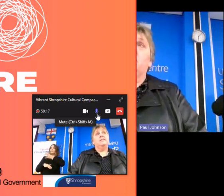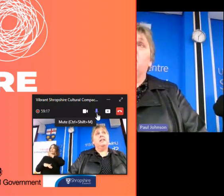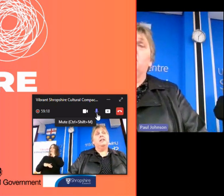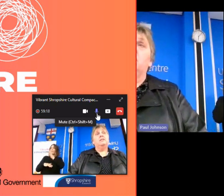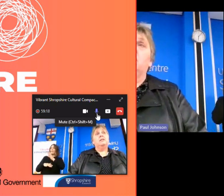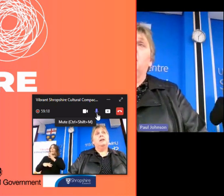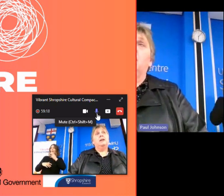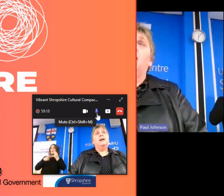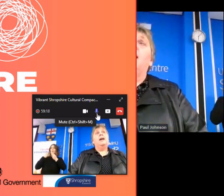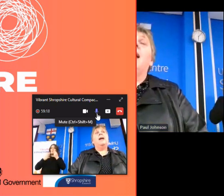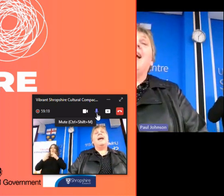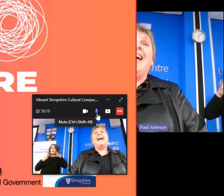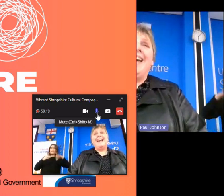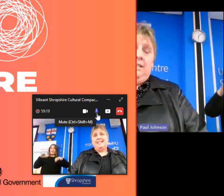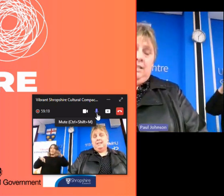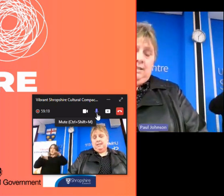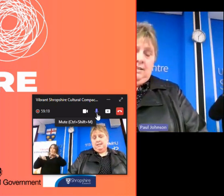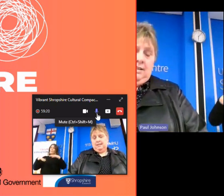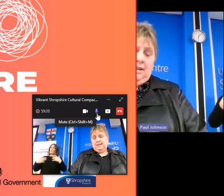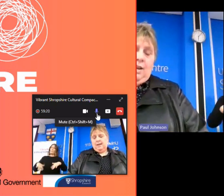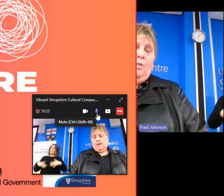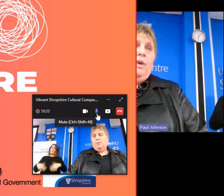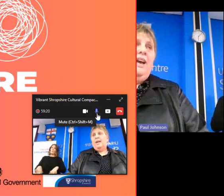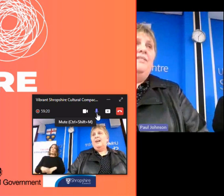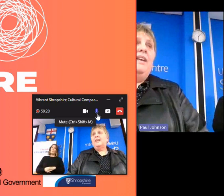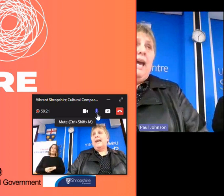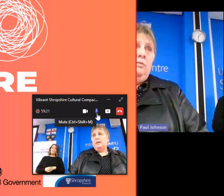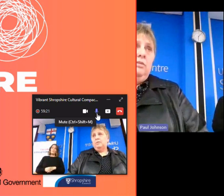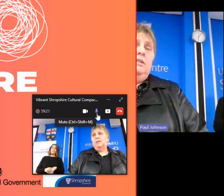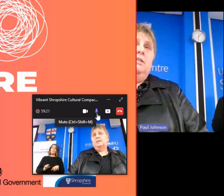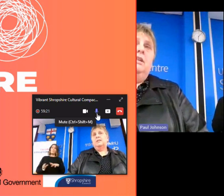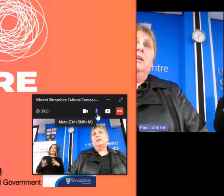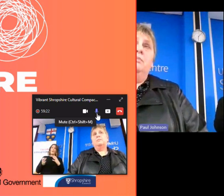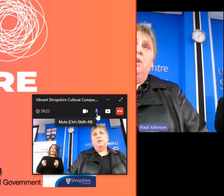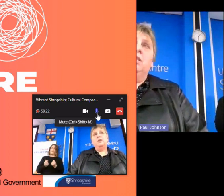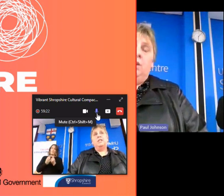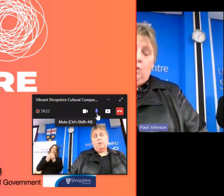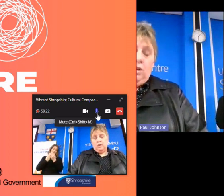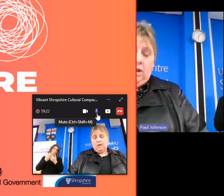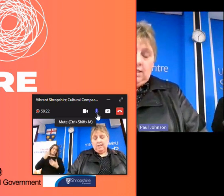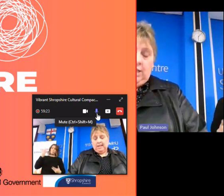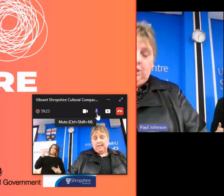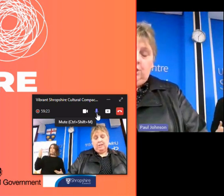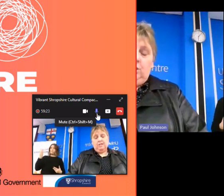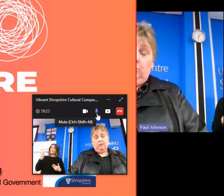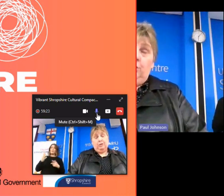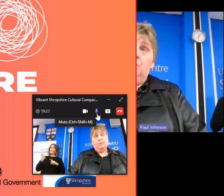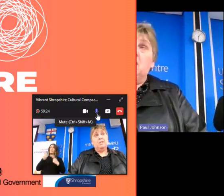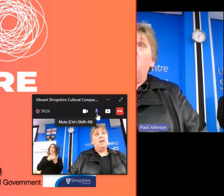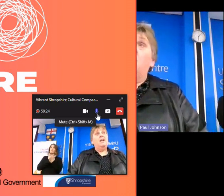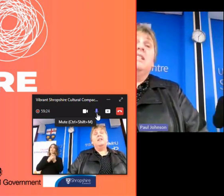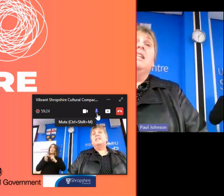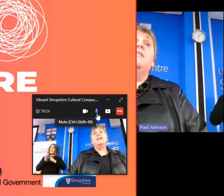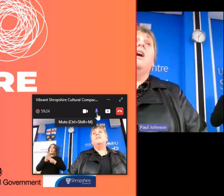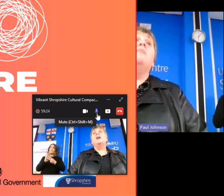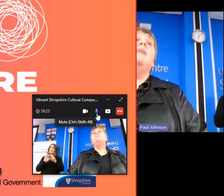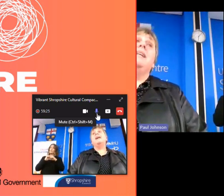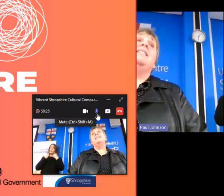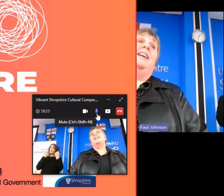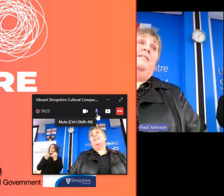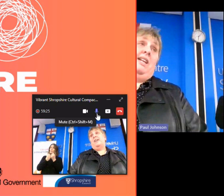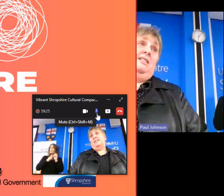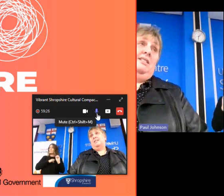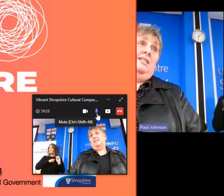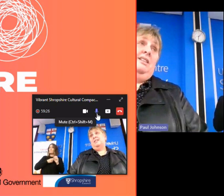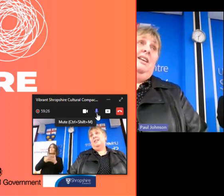hospitality venues and we have countless community organizations and groups that deliver